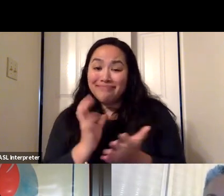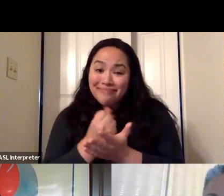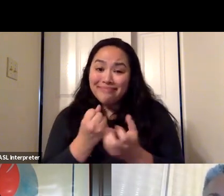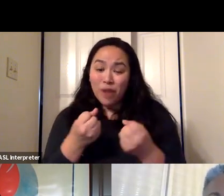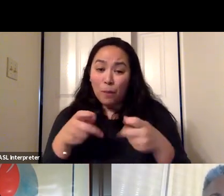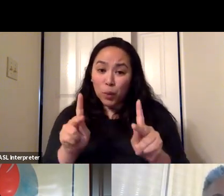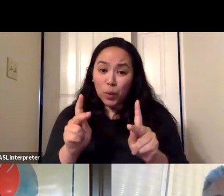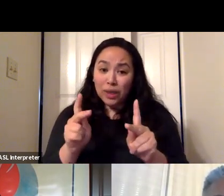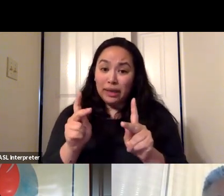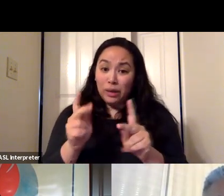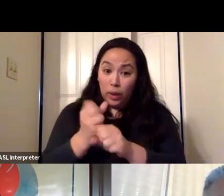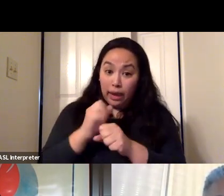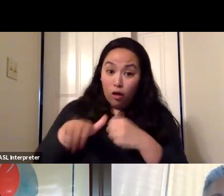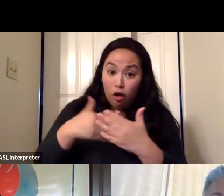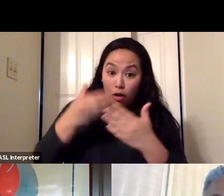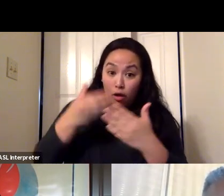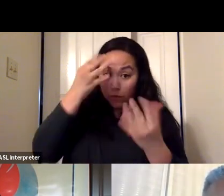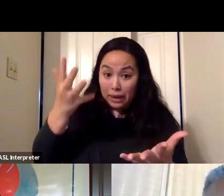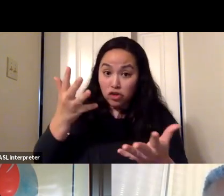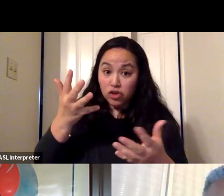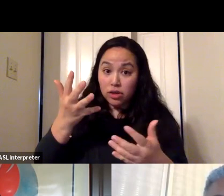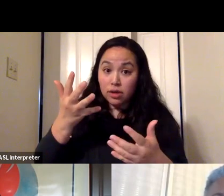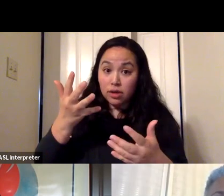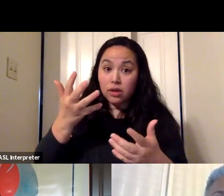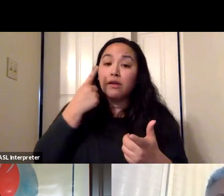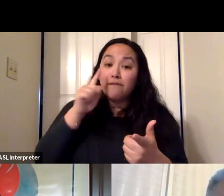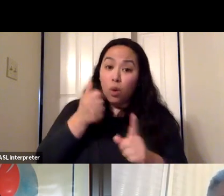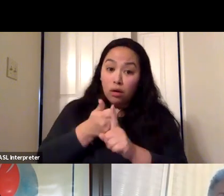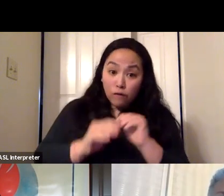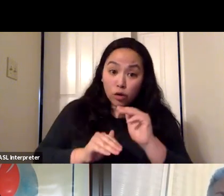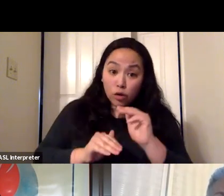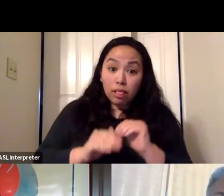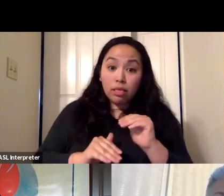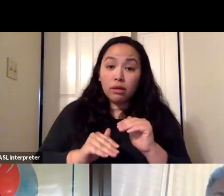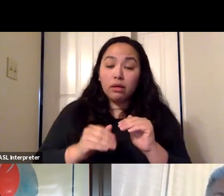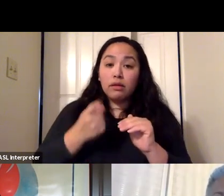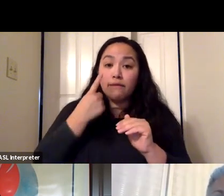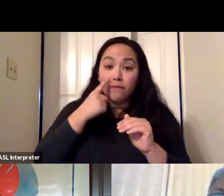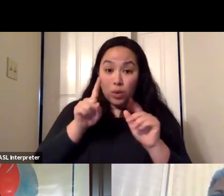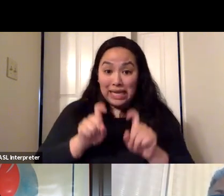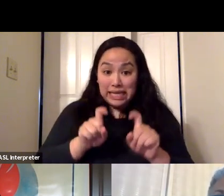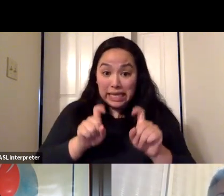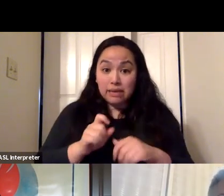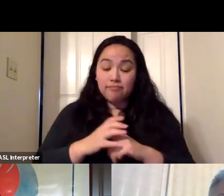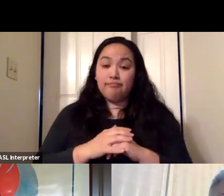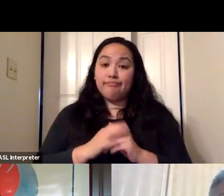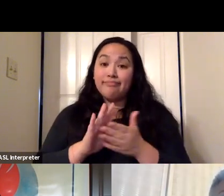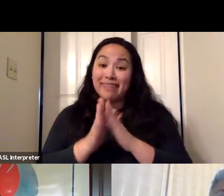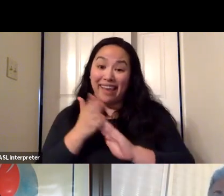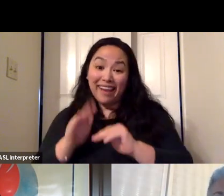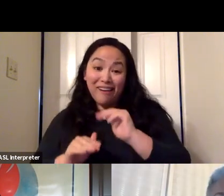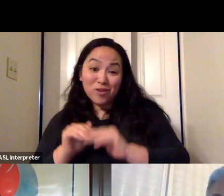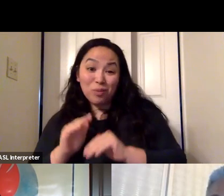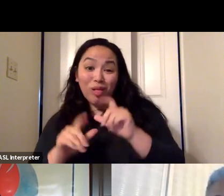all the information that you need to get comfortable with testing, to get comfortable with